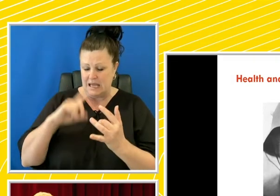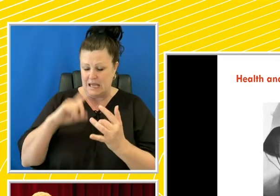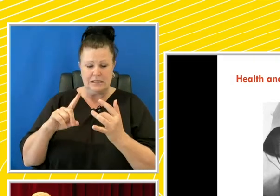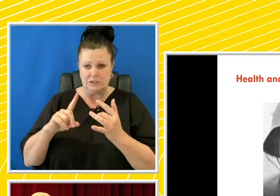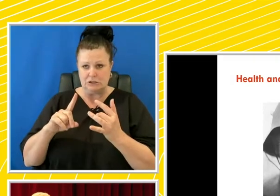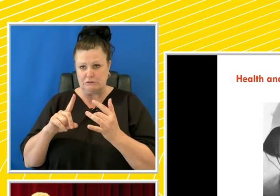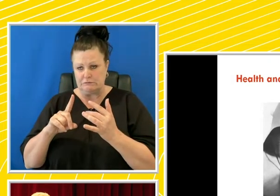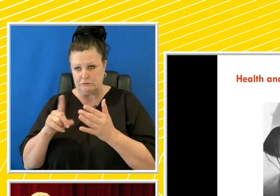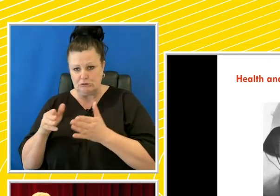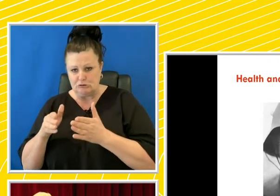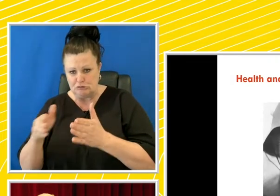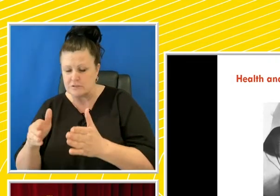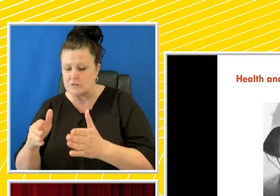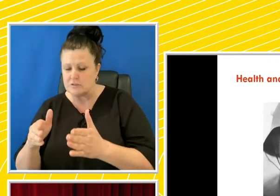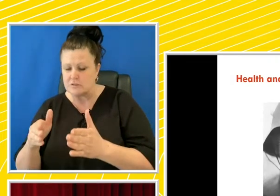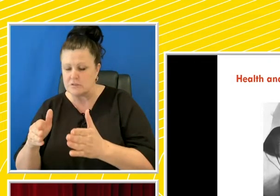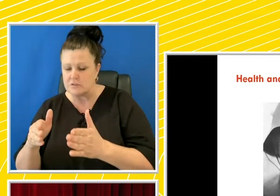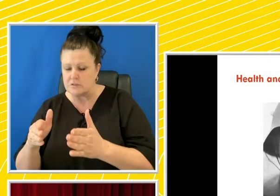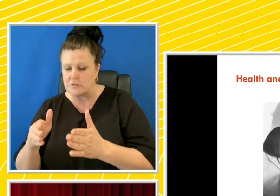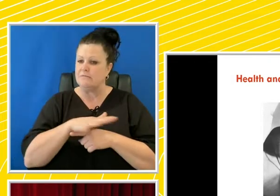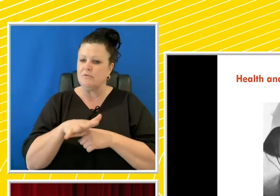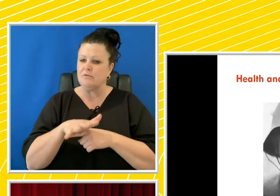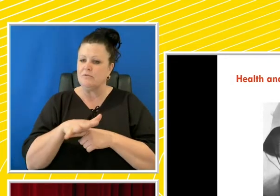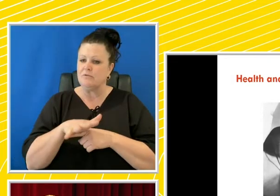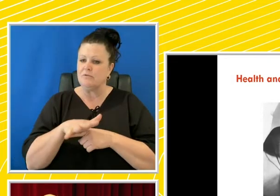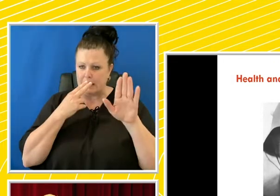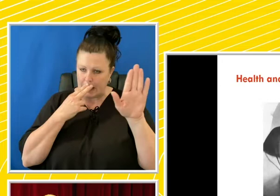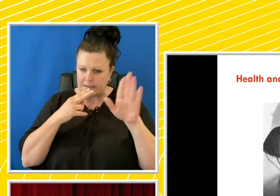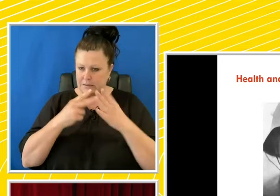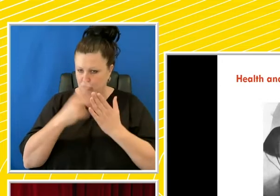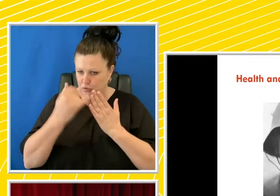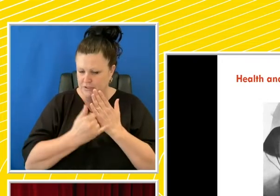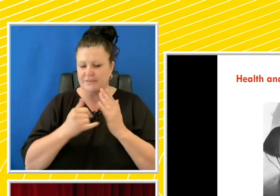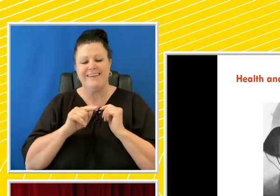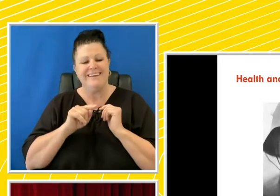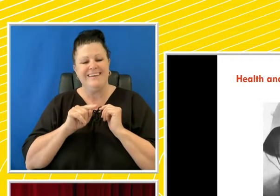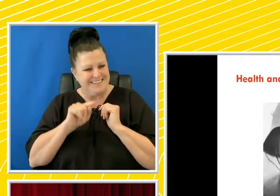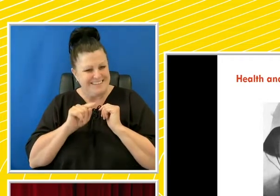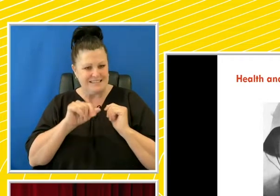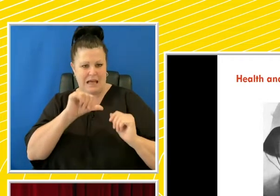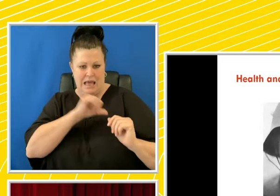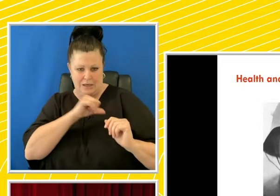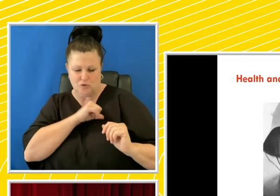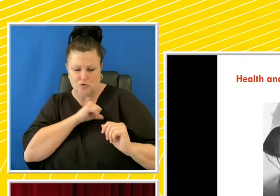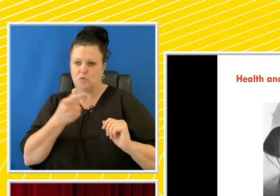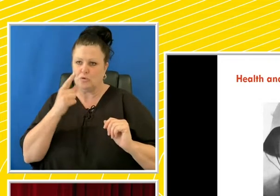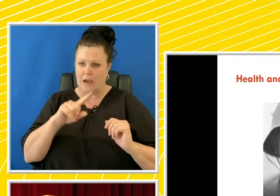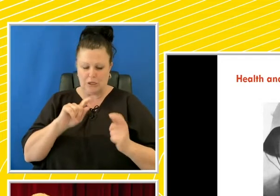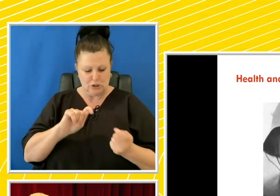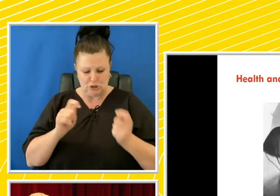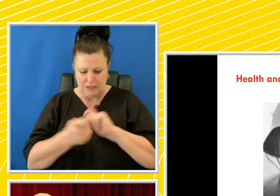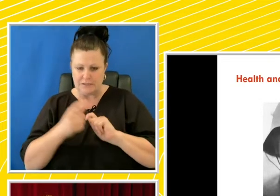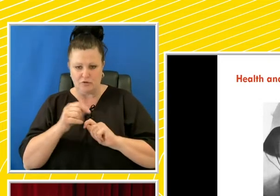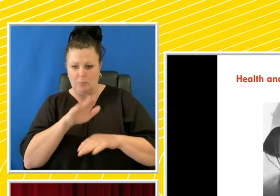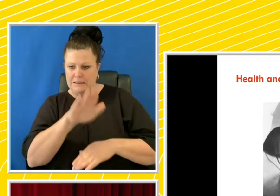influential in the Nazi project. In this, German attitudes to disability transitioned in an arc from sympathy for the